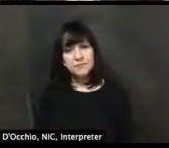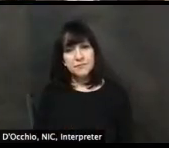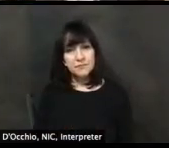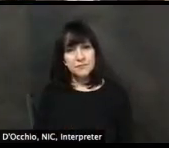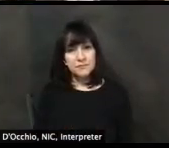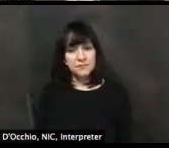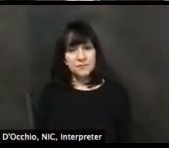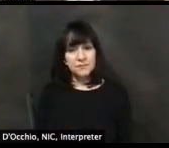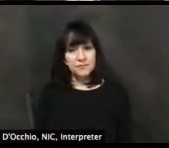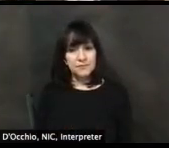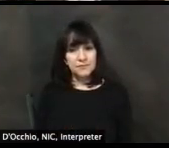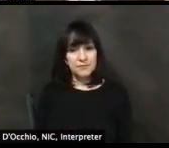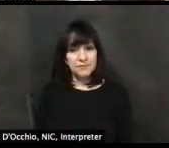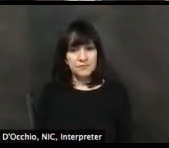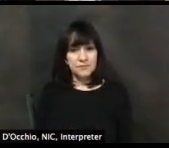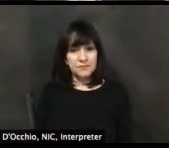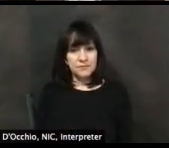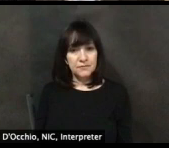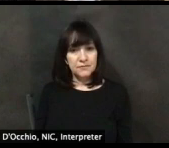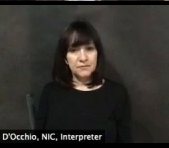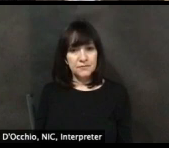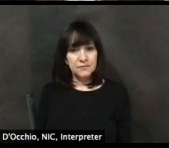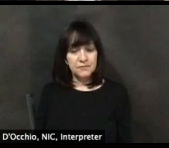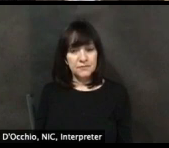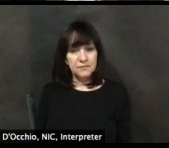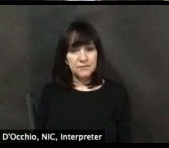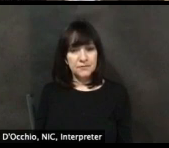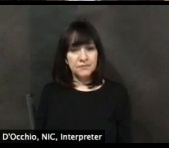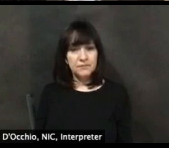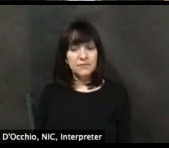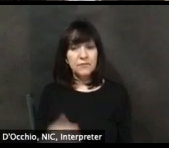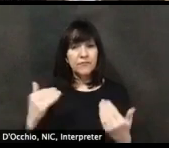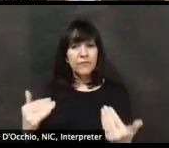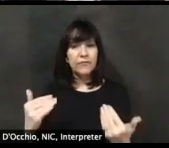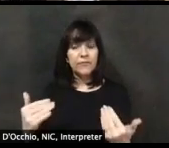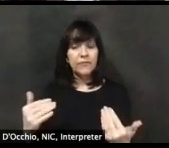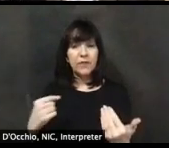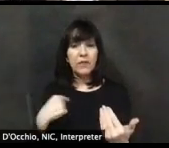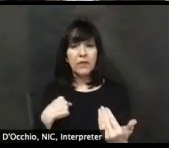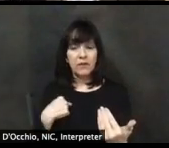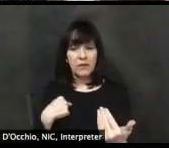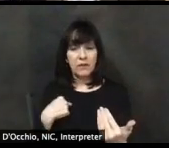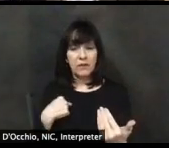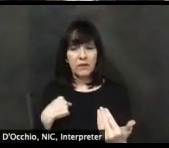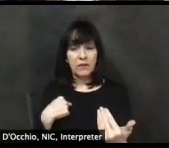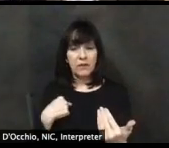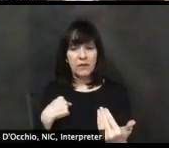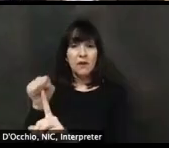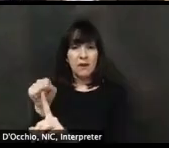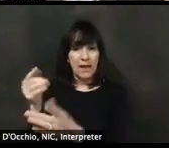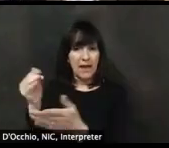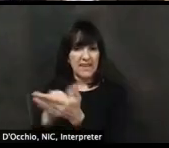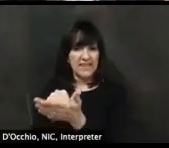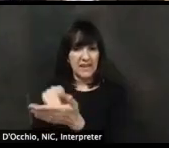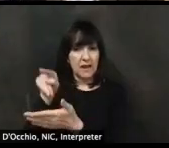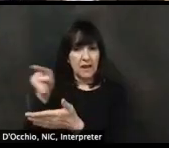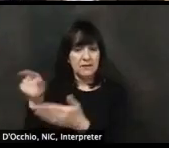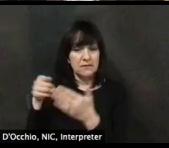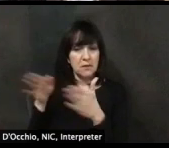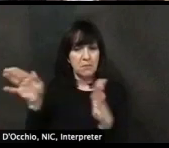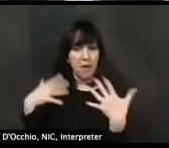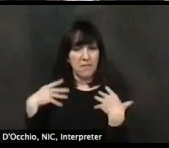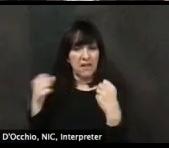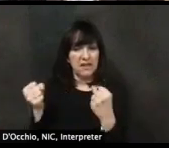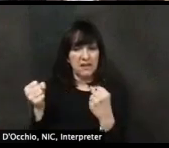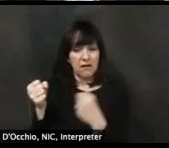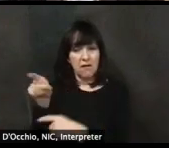Thank you, Damien. I'm, I'm sorry, I'm going to go right back to you, Dr. Itay, um, about contact tracing. We've got a couple of questions about contact tracing after you mentioned